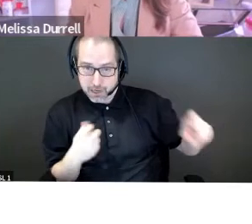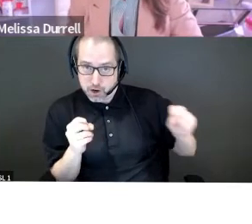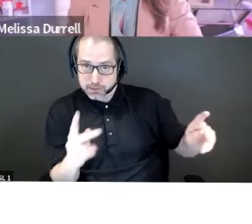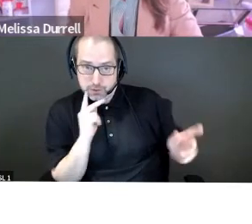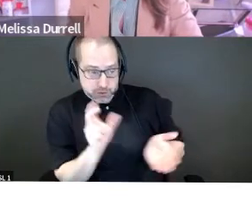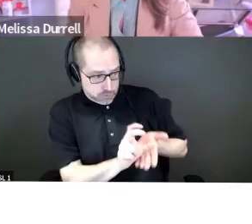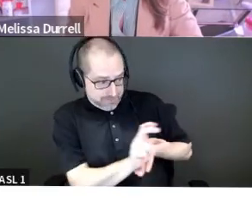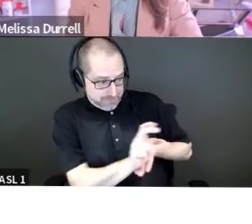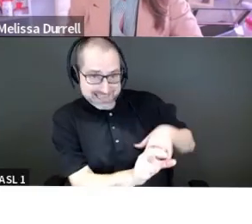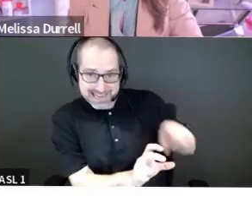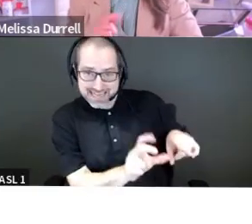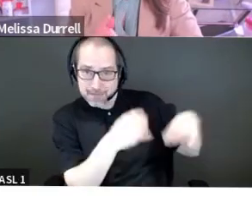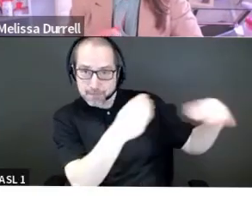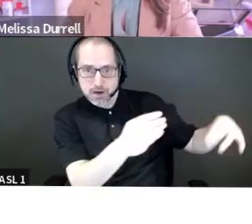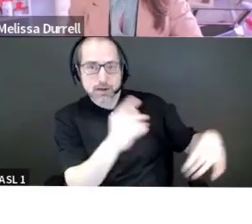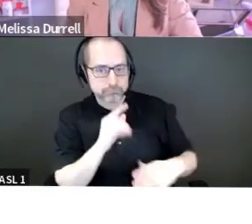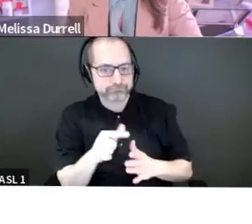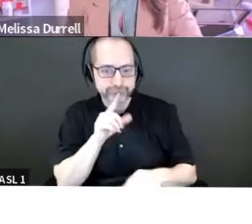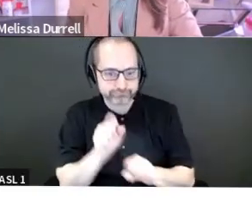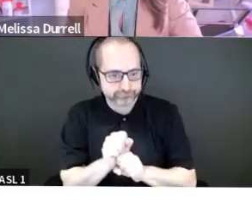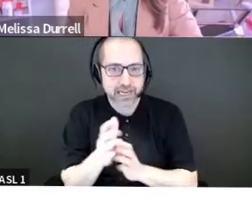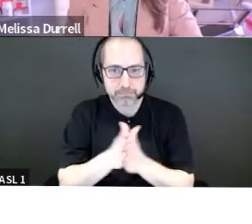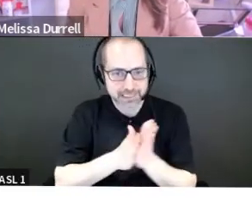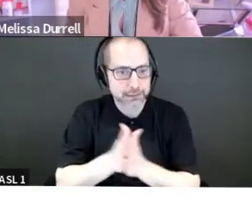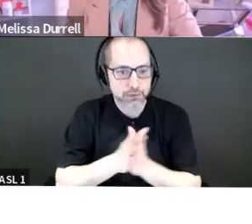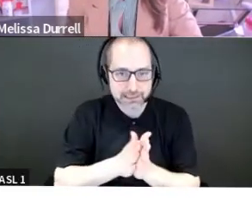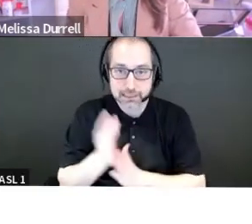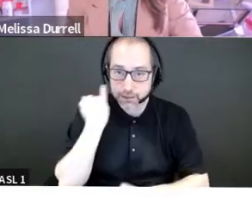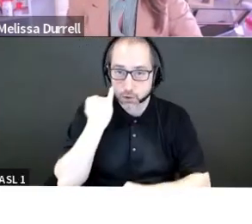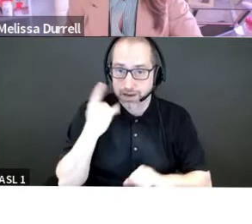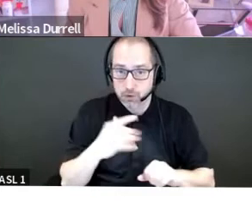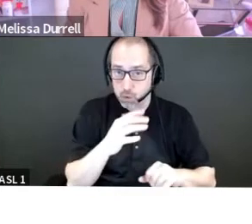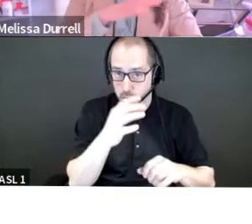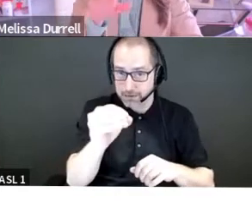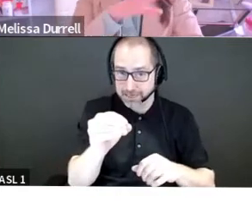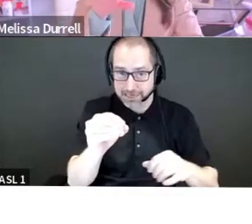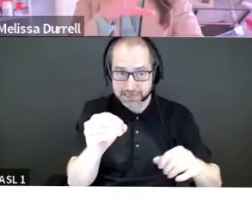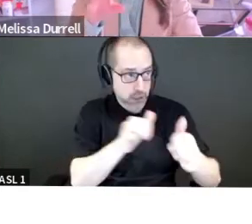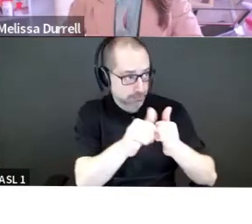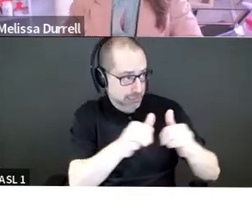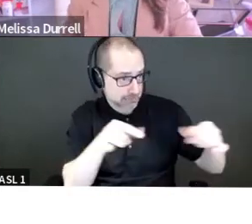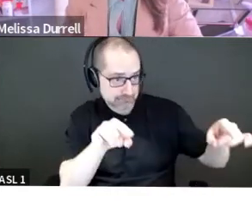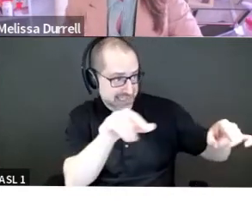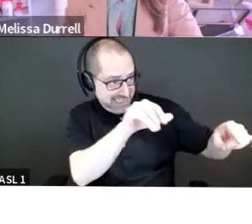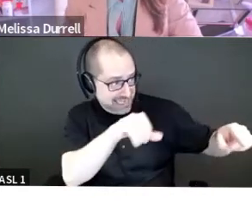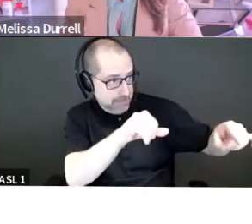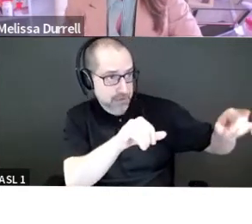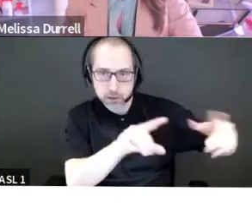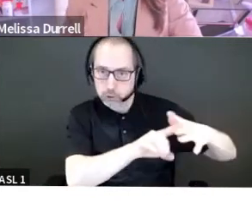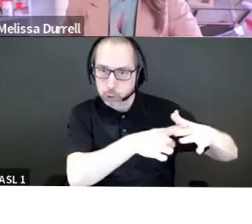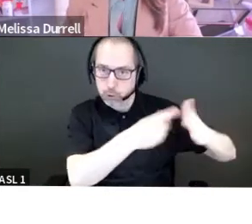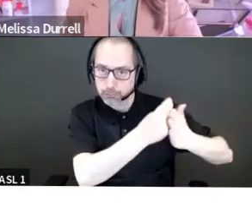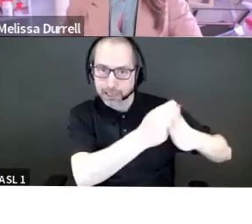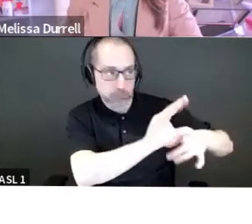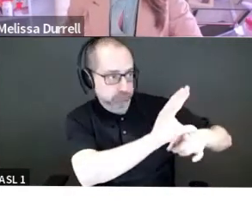it's a really good idea to, to showcase if, uh, your company is doing something, uh, or that other companies are starting to raise.